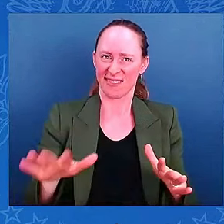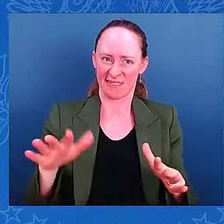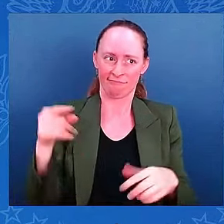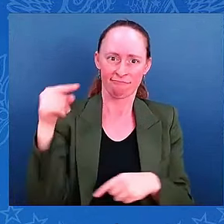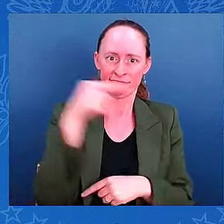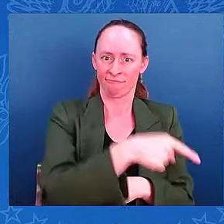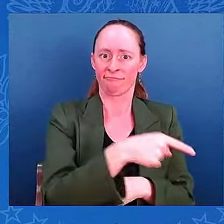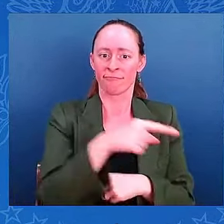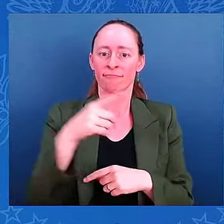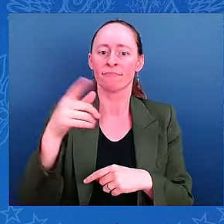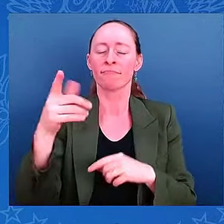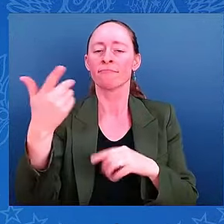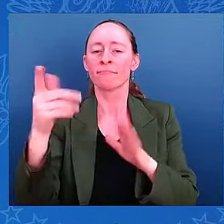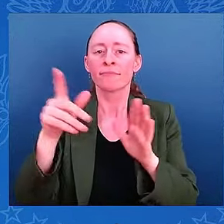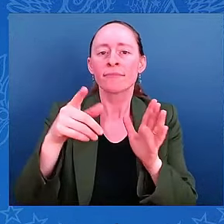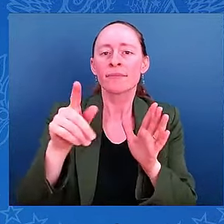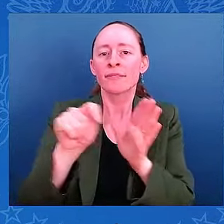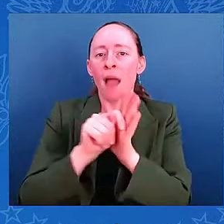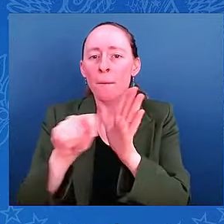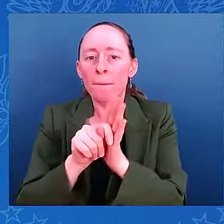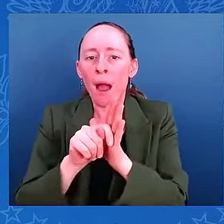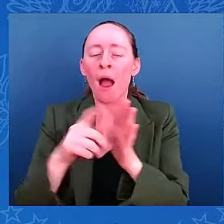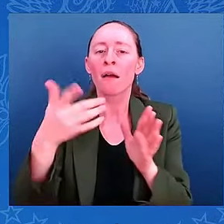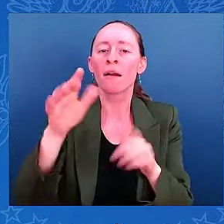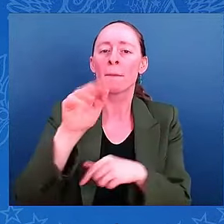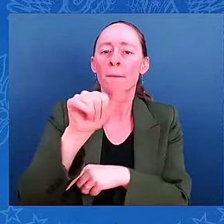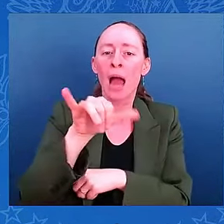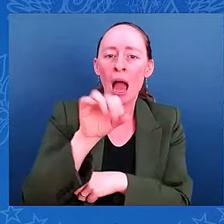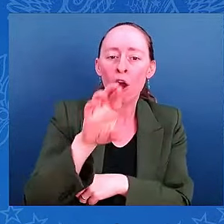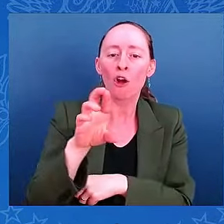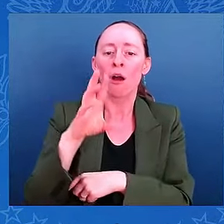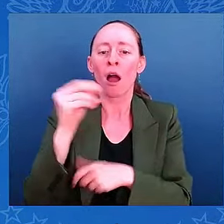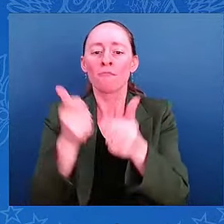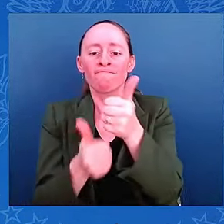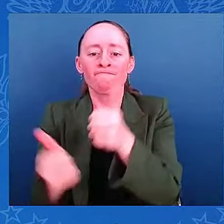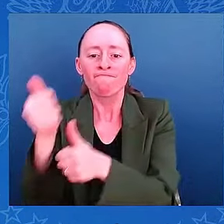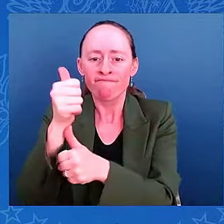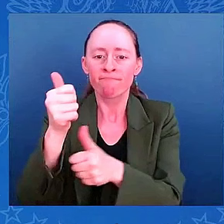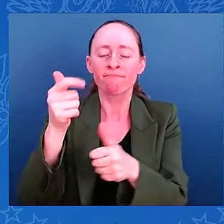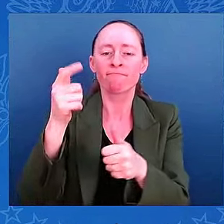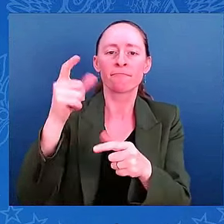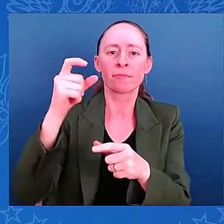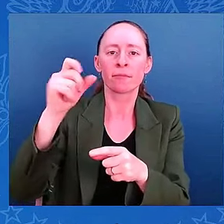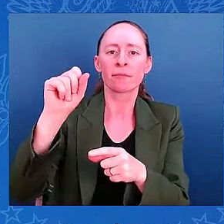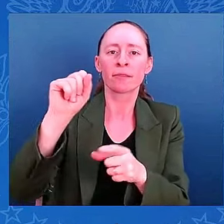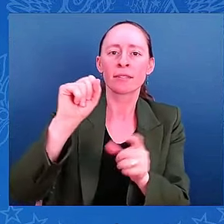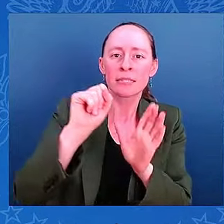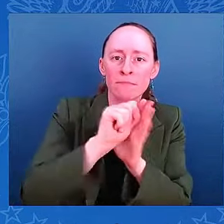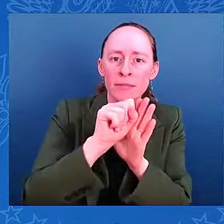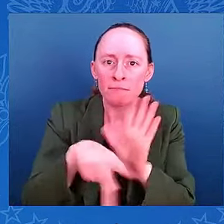evacuating. And so they are listening to their local officials, and that was encouraging. That's great. Thank you.